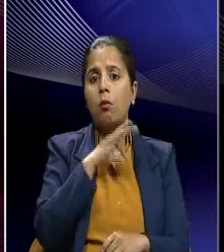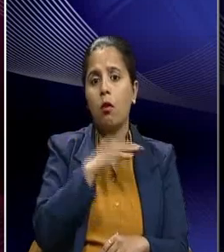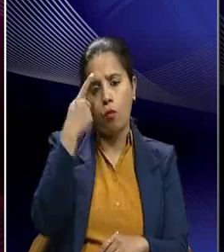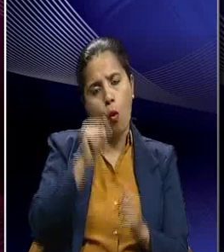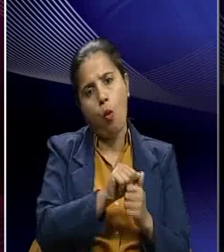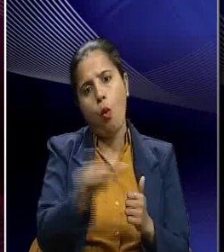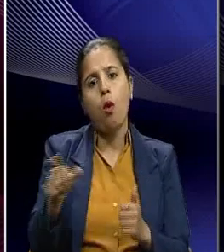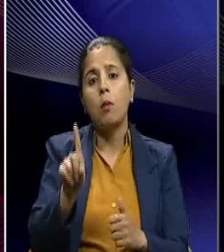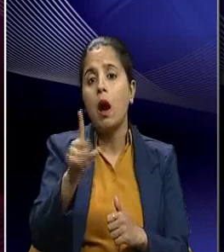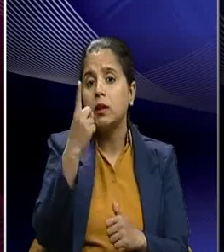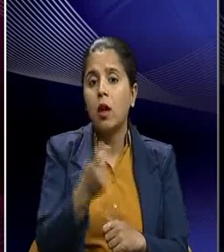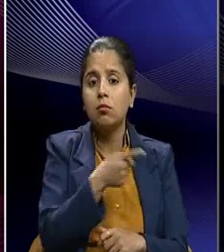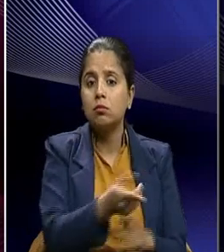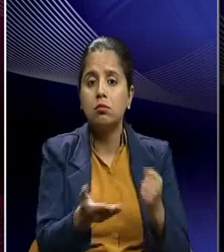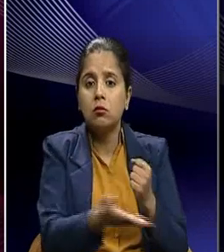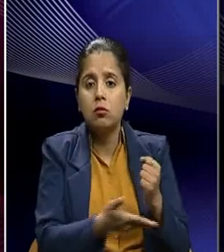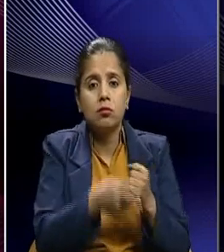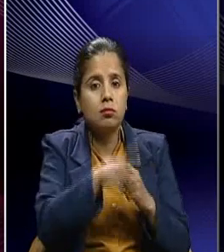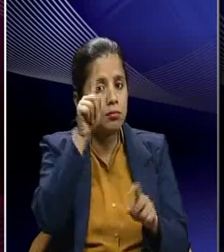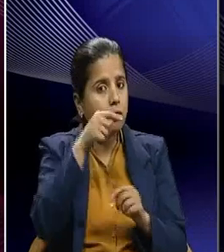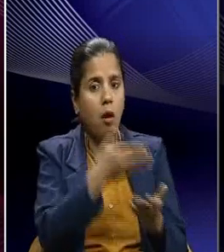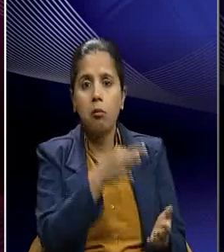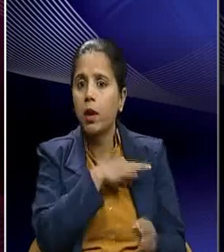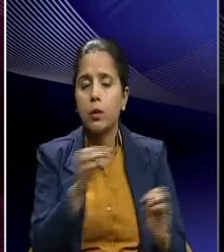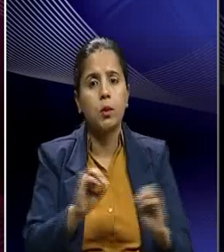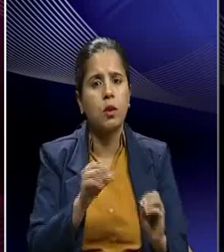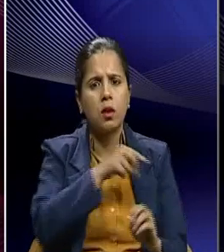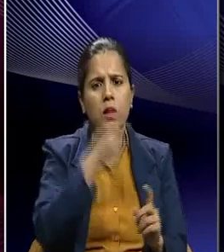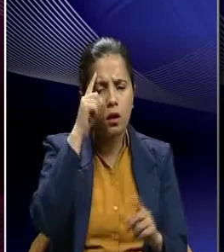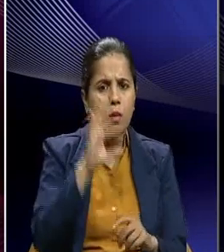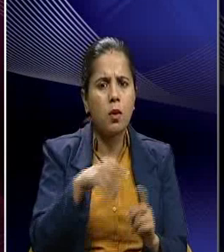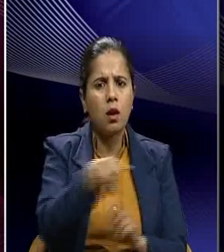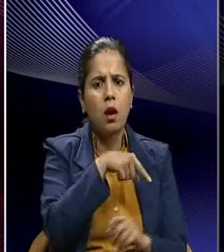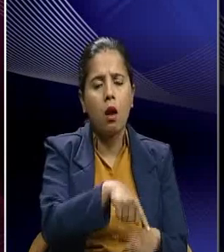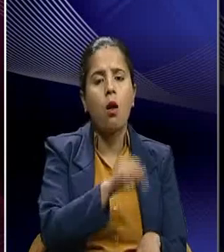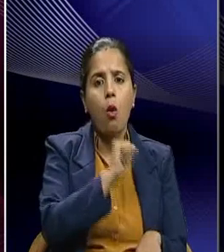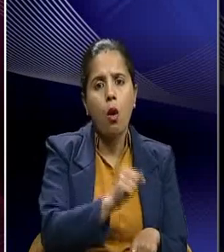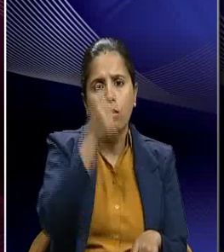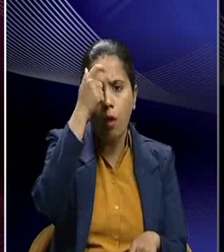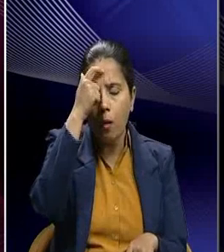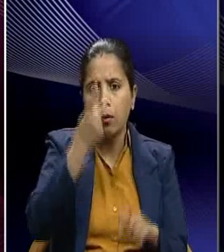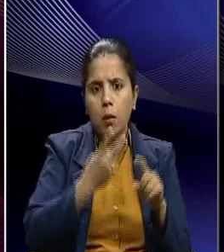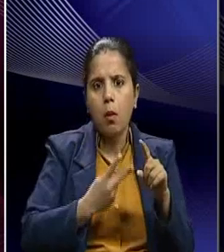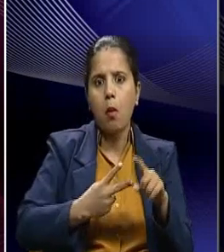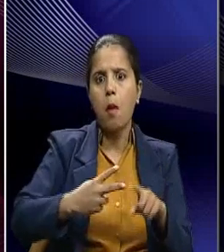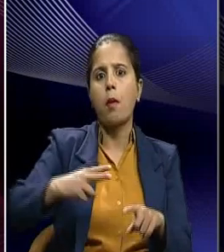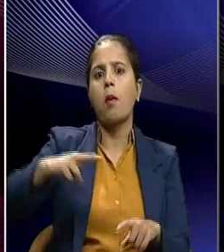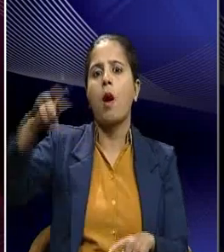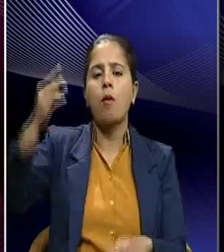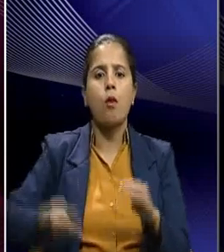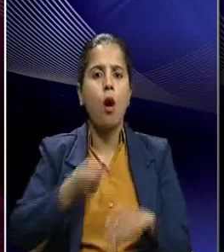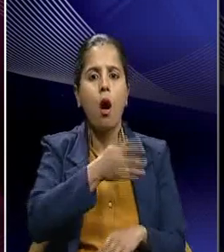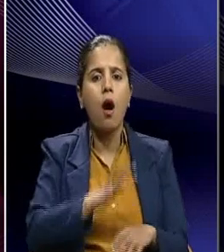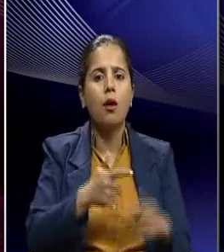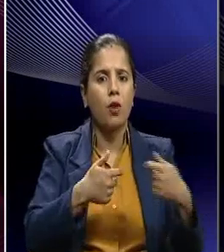everyone except the farmers. So farmers discontent got escalated when they were not getting the kind of dues